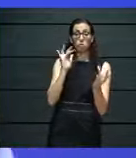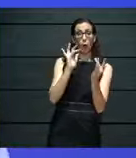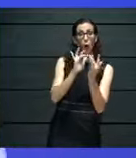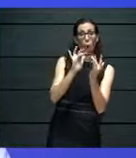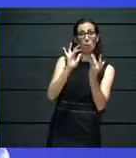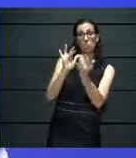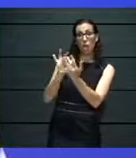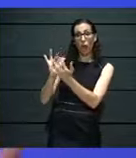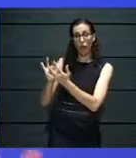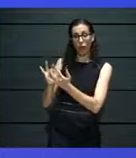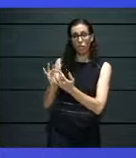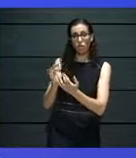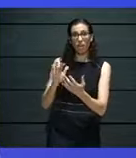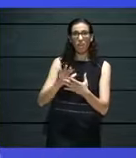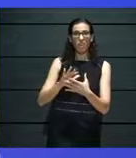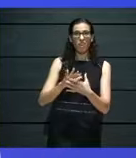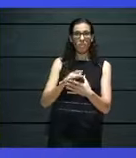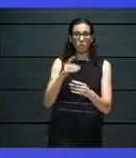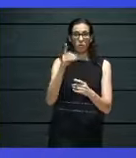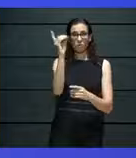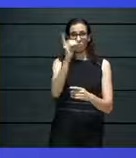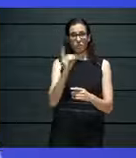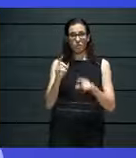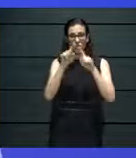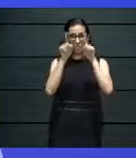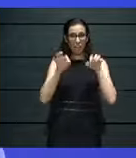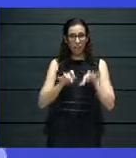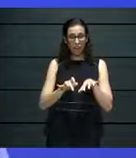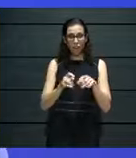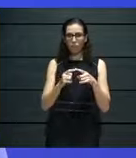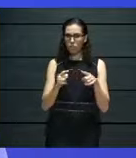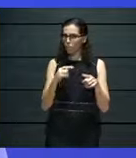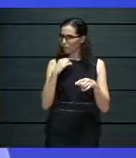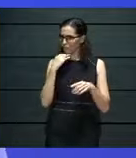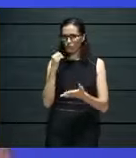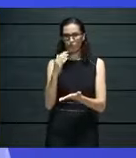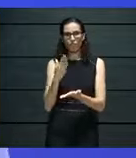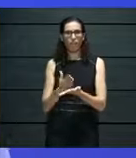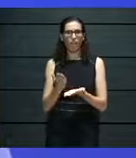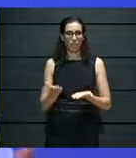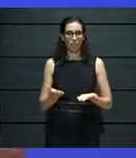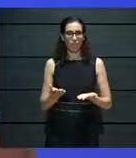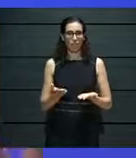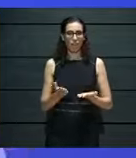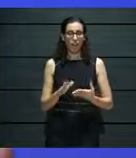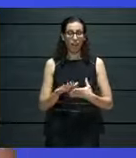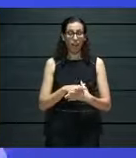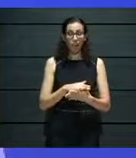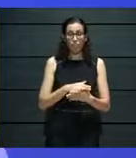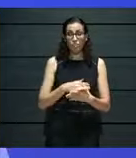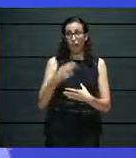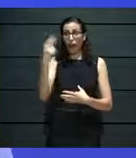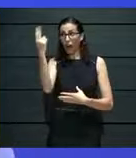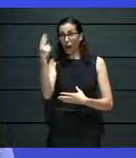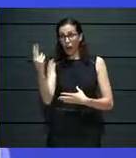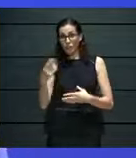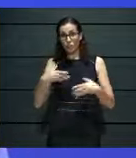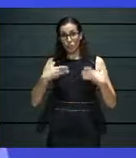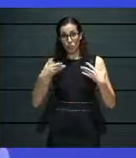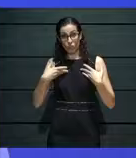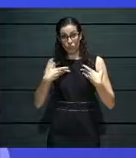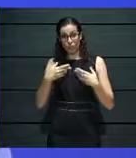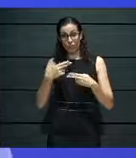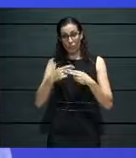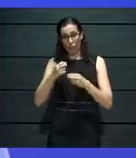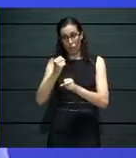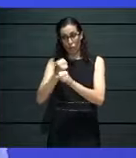reason on these kind of digital platforms. But that is not true. Because at the end of the day, all an artist wants to do is create work